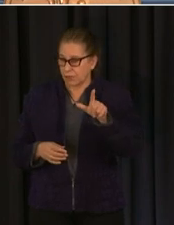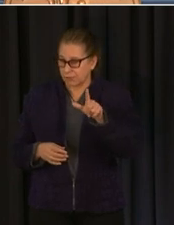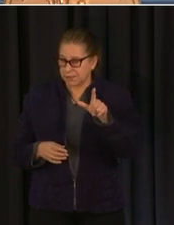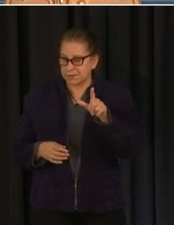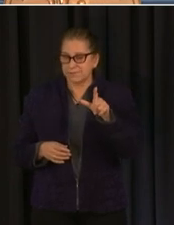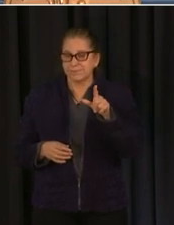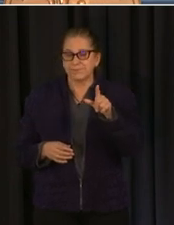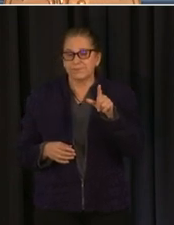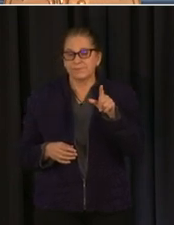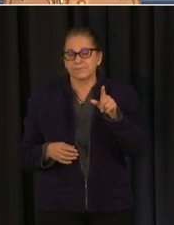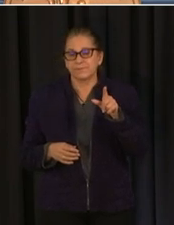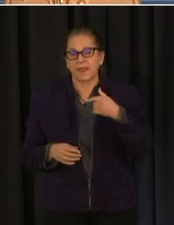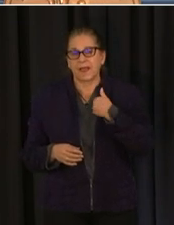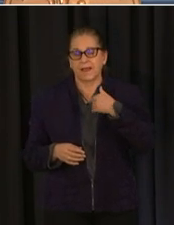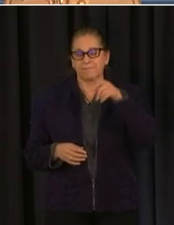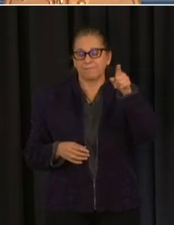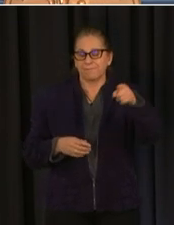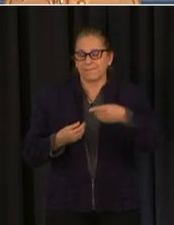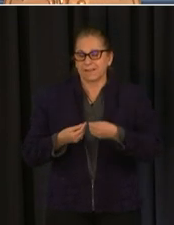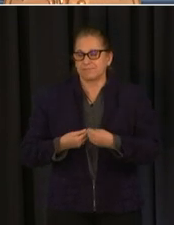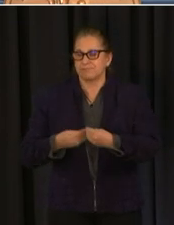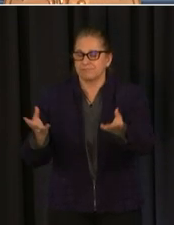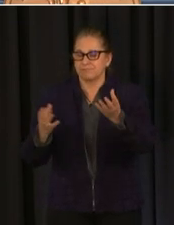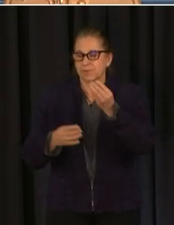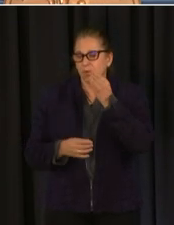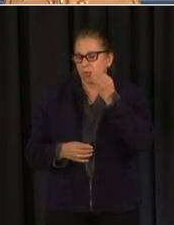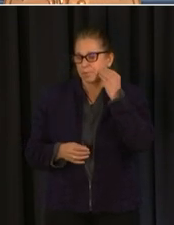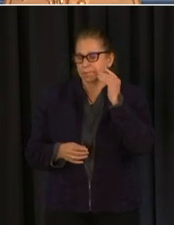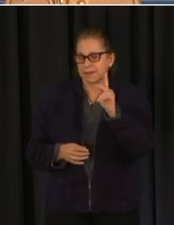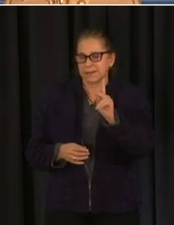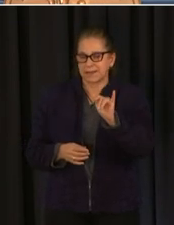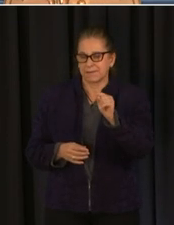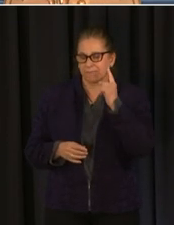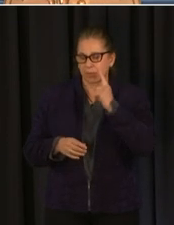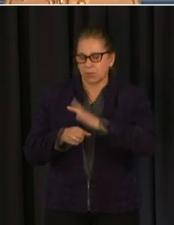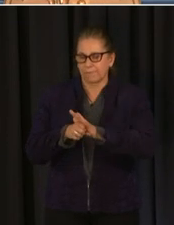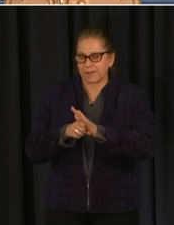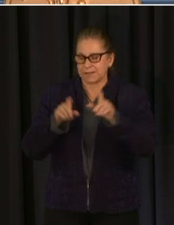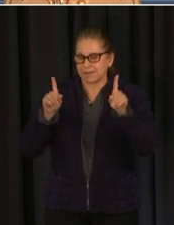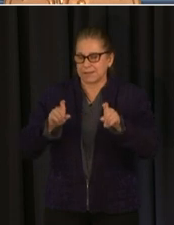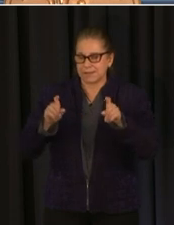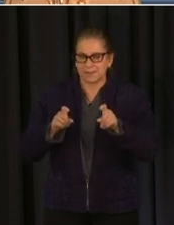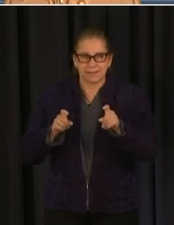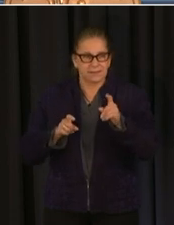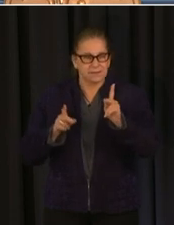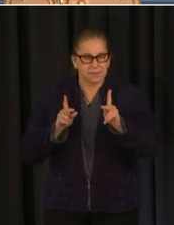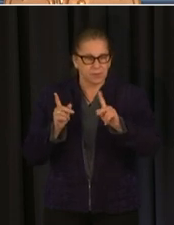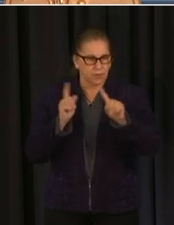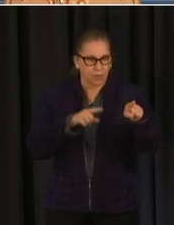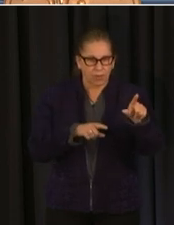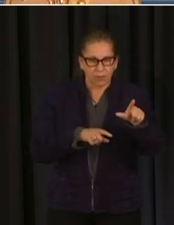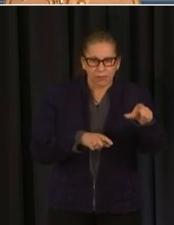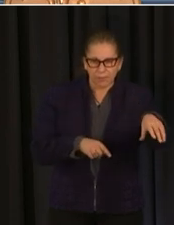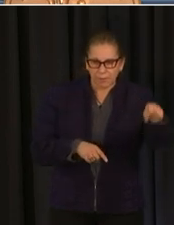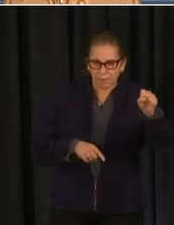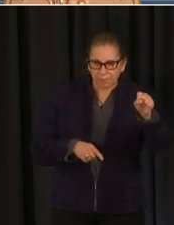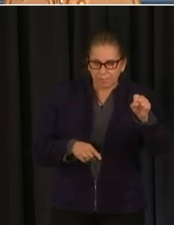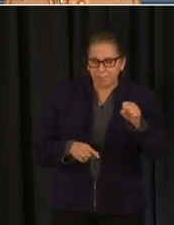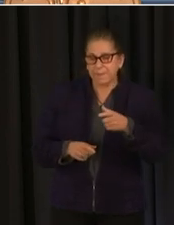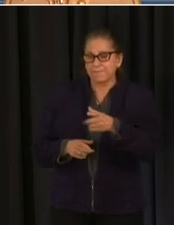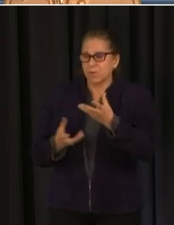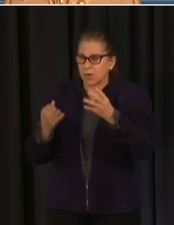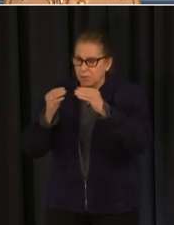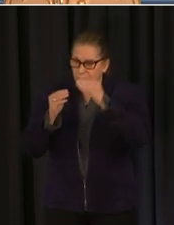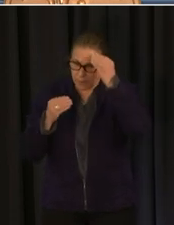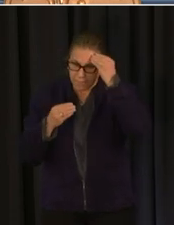the district so continue to go to coronavirus.dc.gov to make sure you know where all of